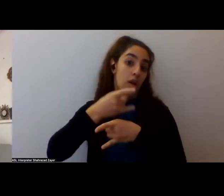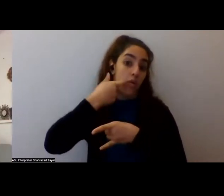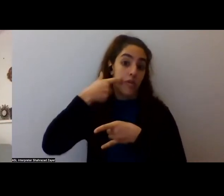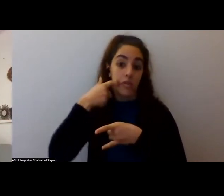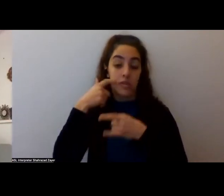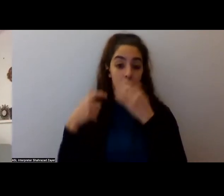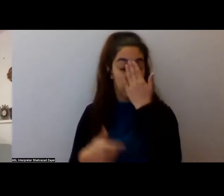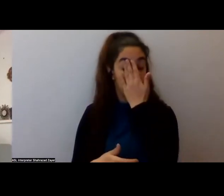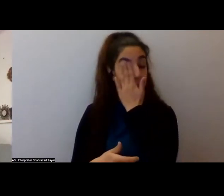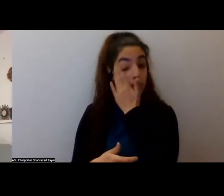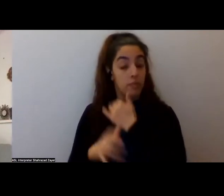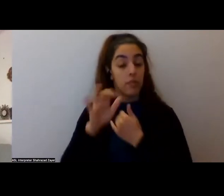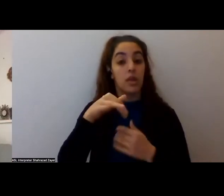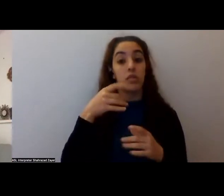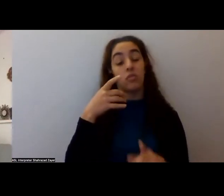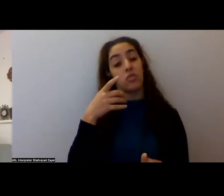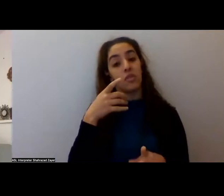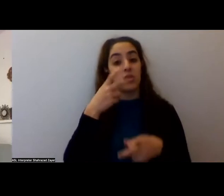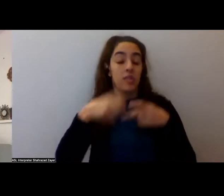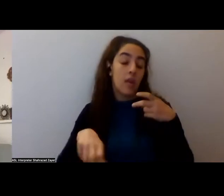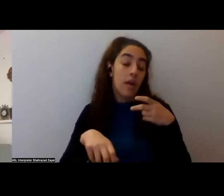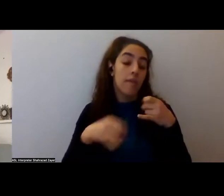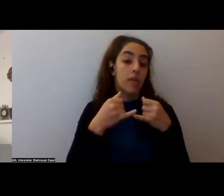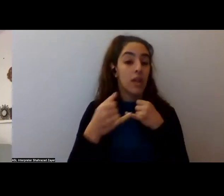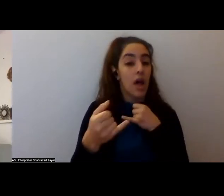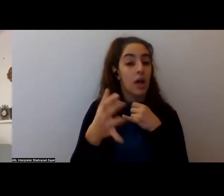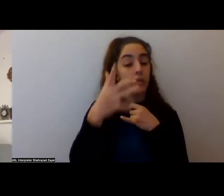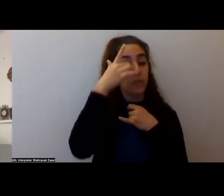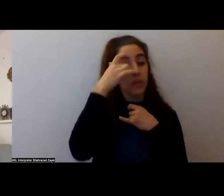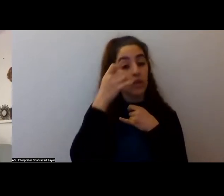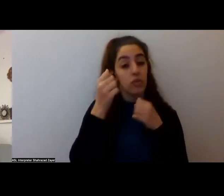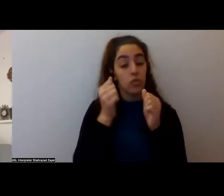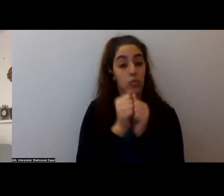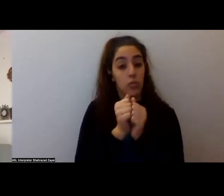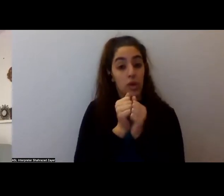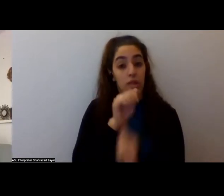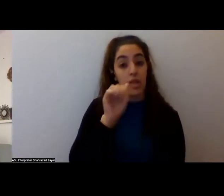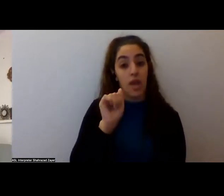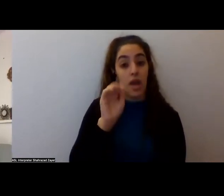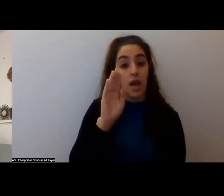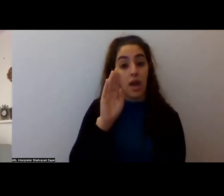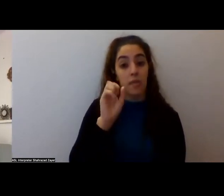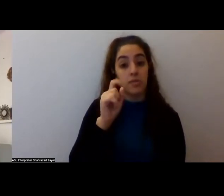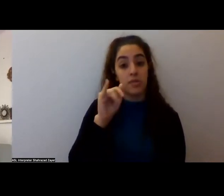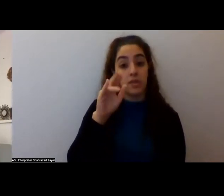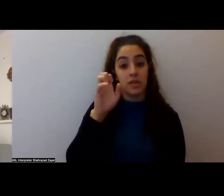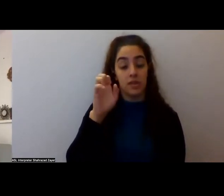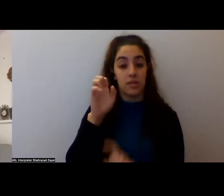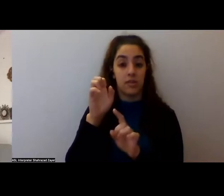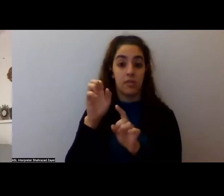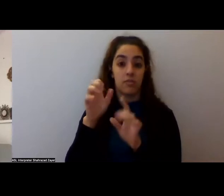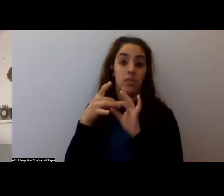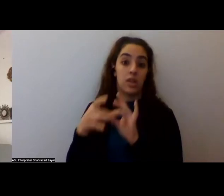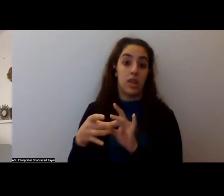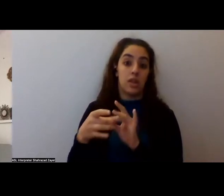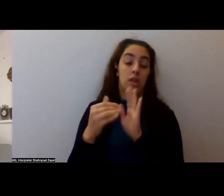tricky line because, um, with abstinence-based models like Alcoholics Anonymous and 12-steps, you know, I, I never want